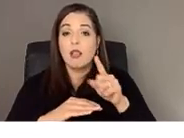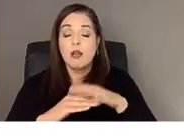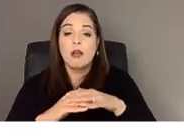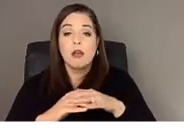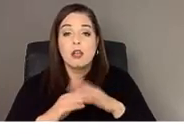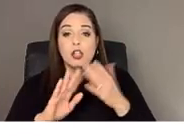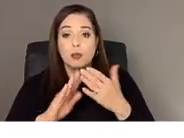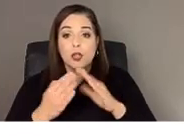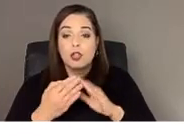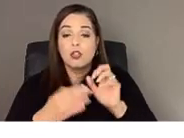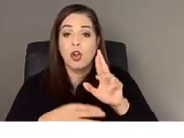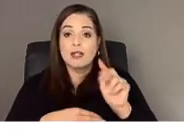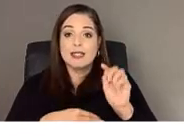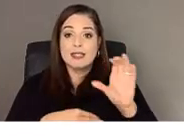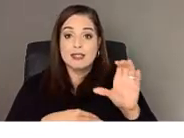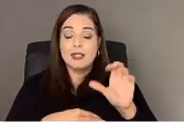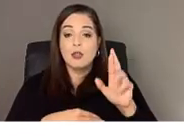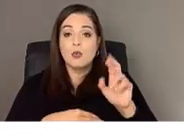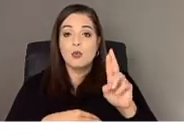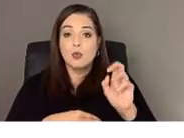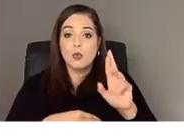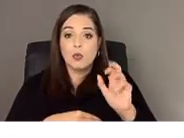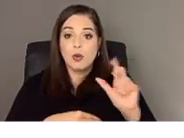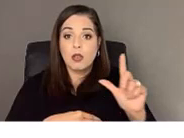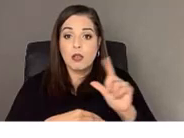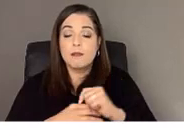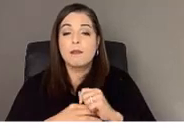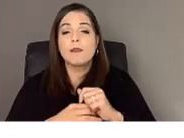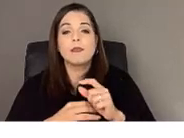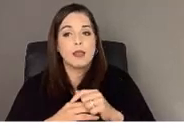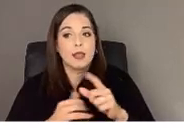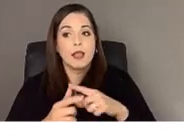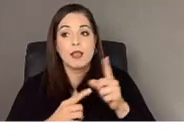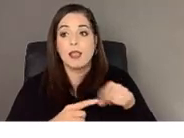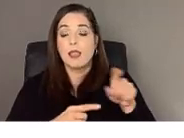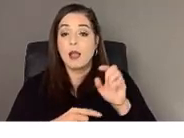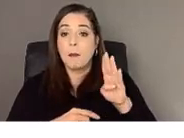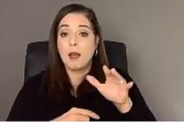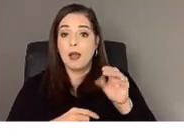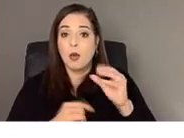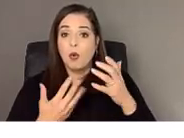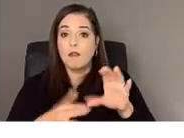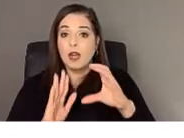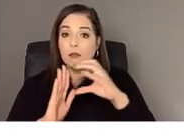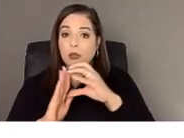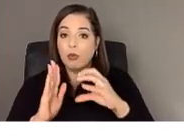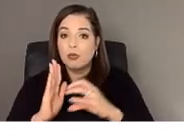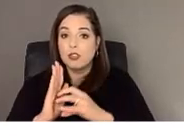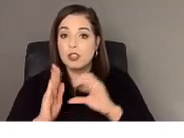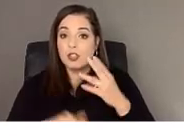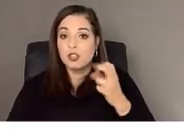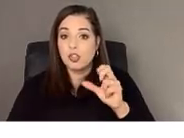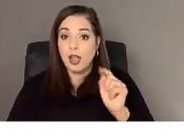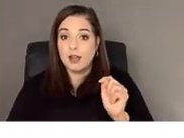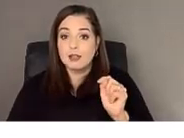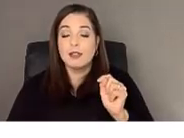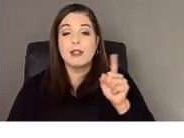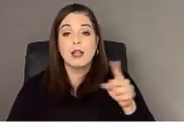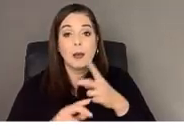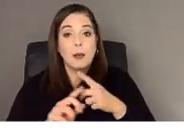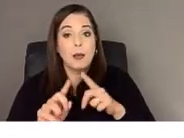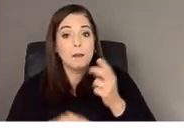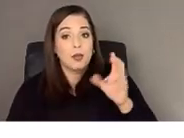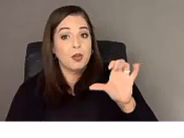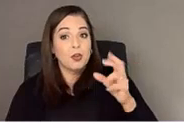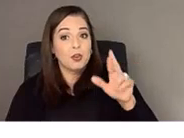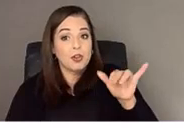Um, and, uh, their bios have been posted in the chat, but, uh, Chris and Jeff,